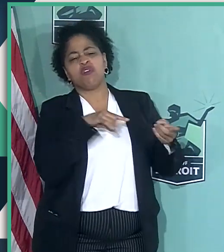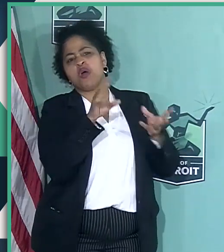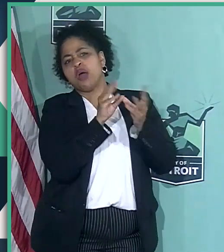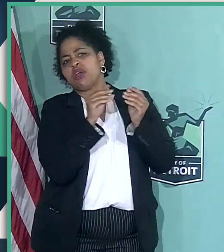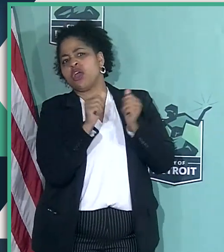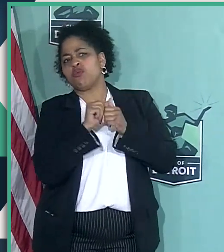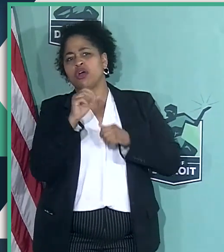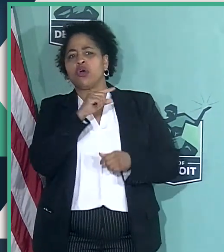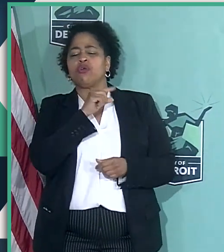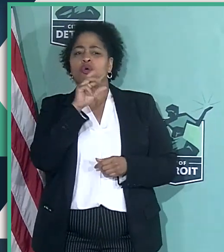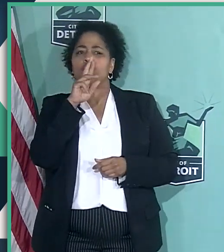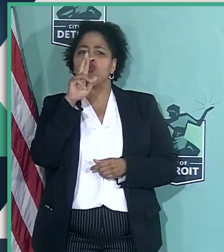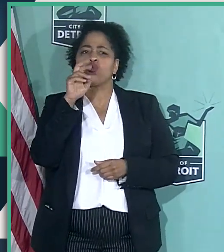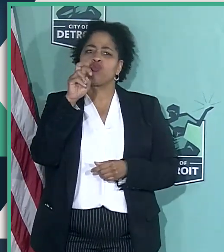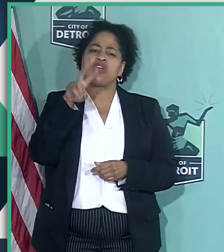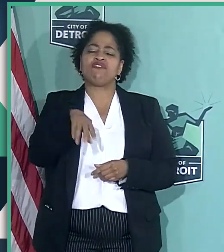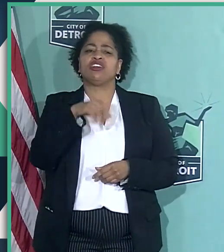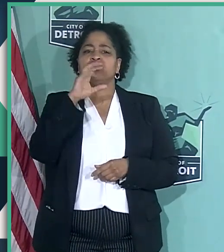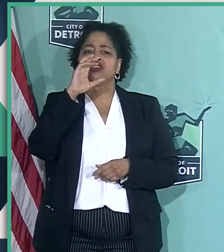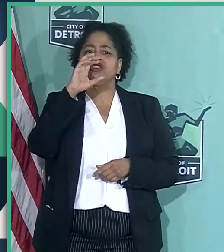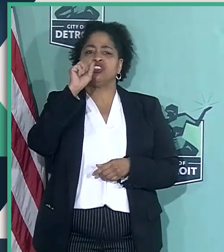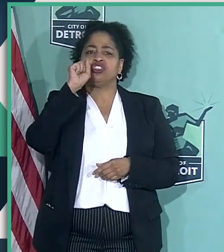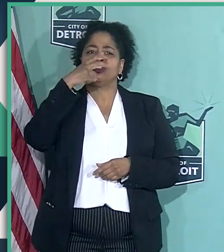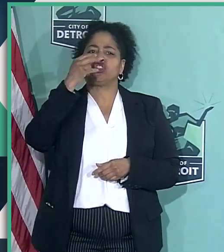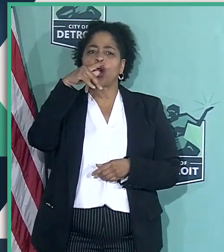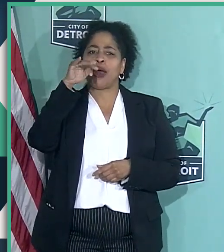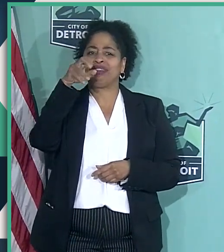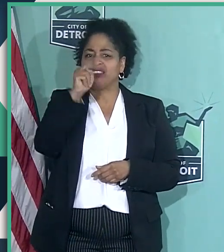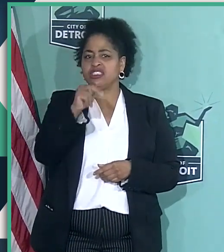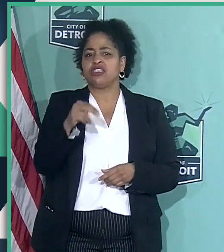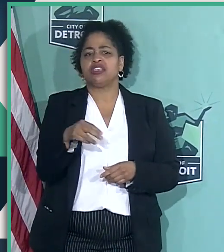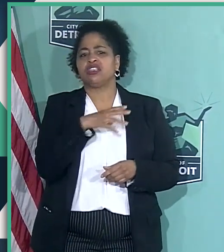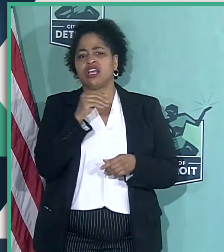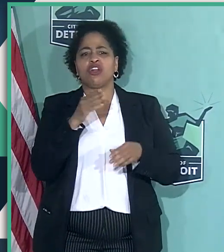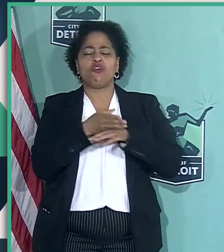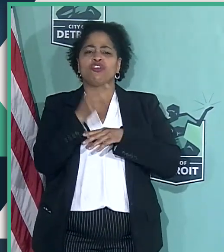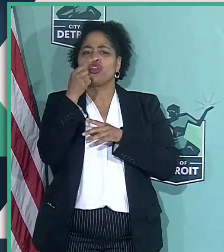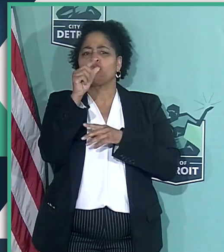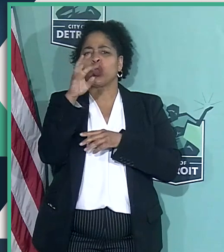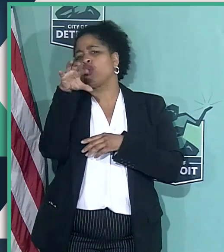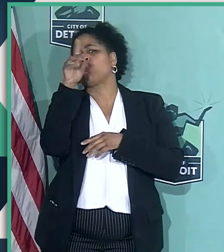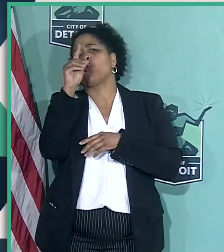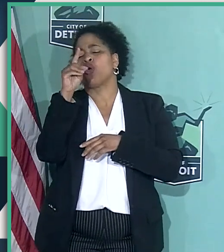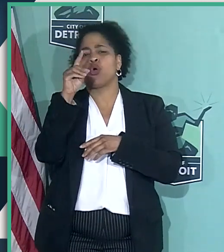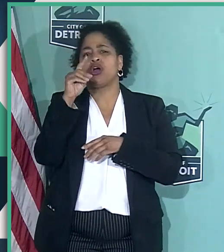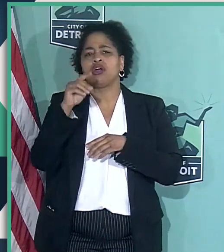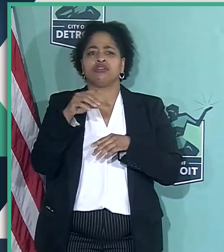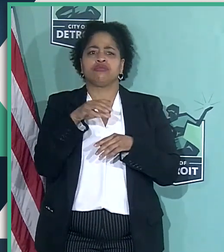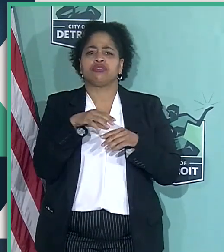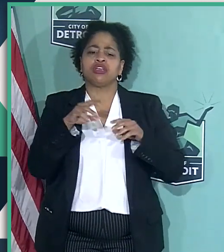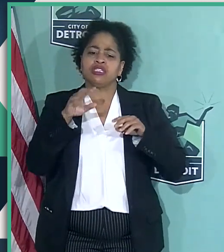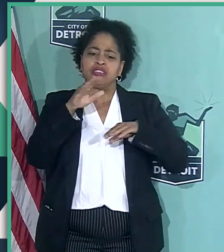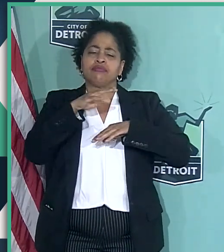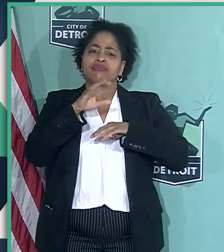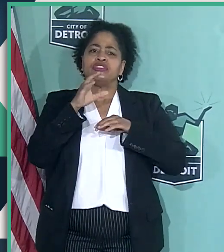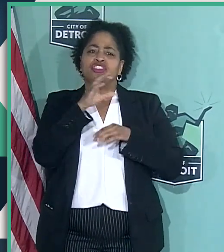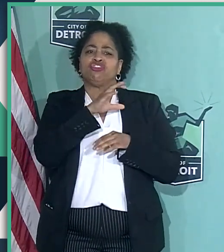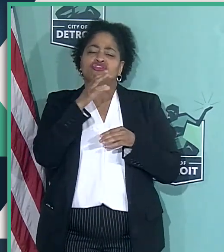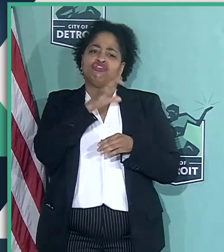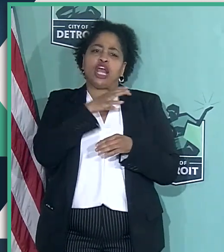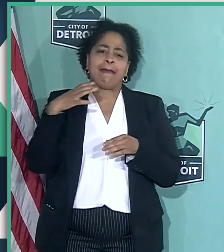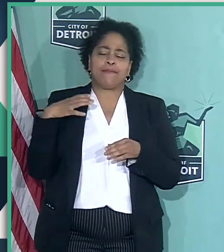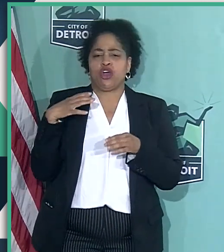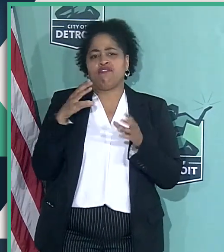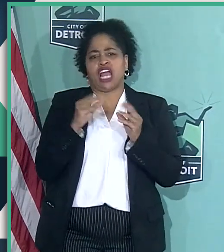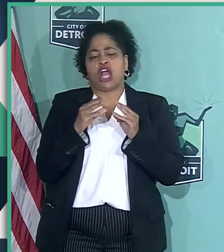Bloomberg's persons over the Greenwood Chamber of Commerce, which you know was bombed in 1919. I chaired the board